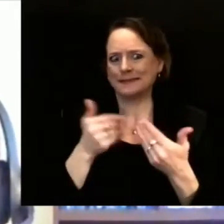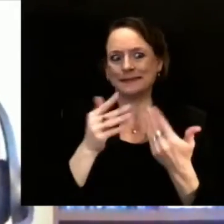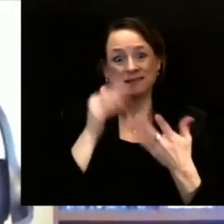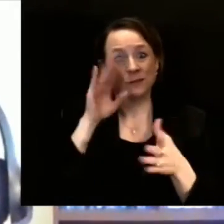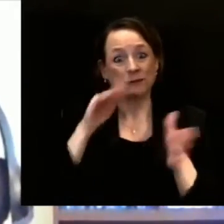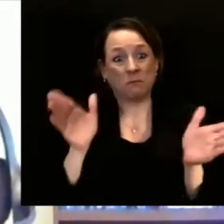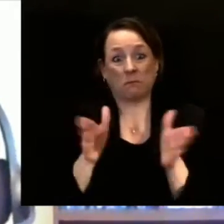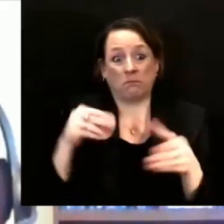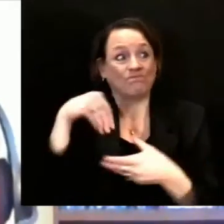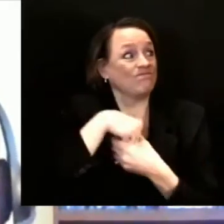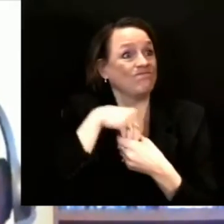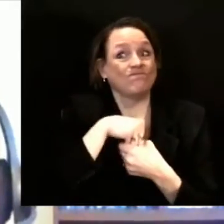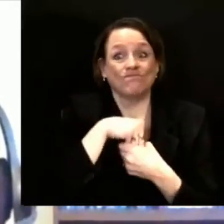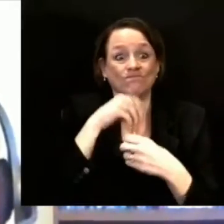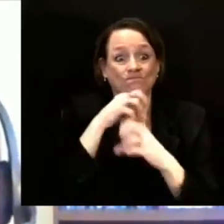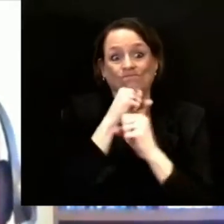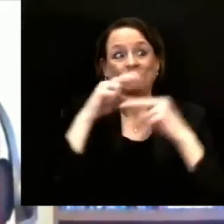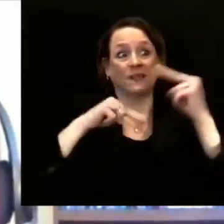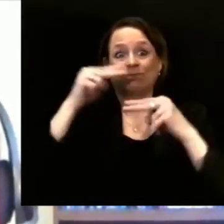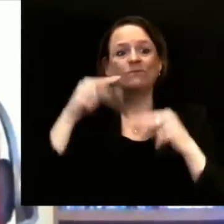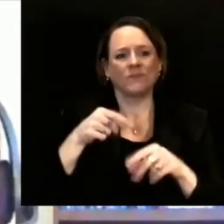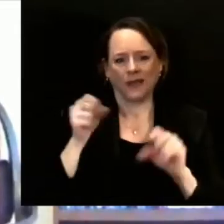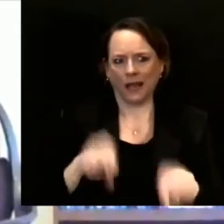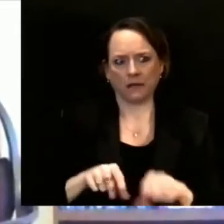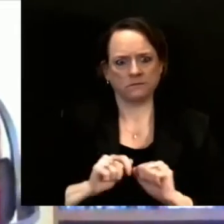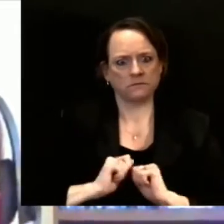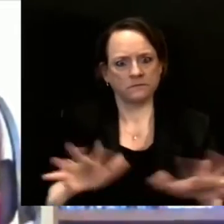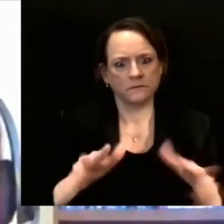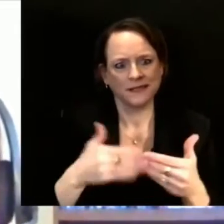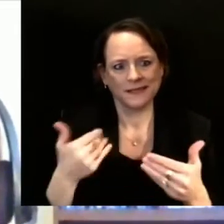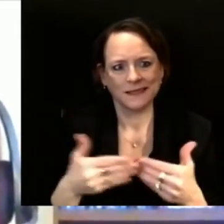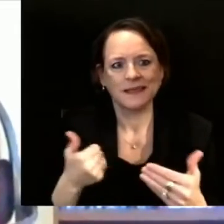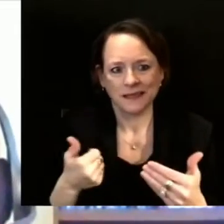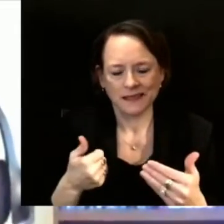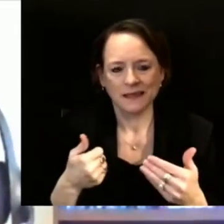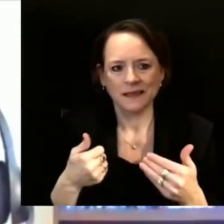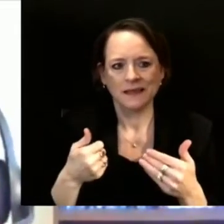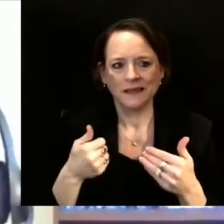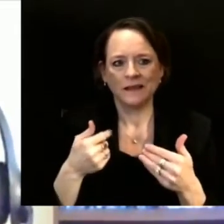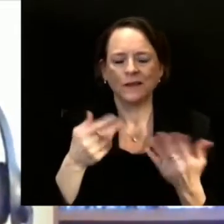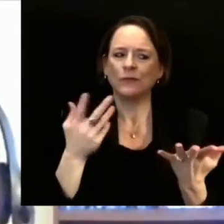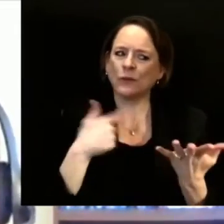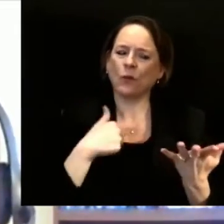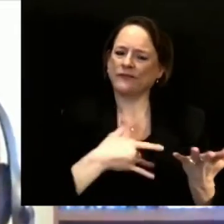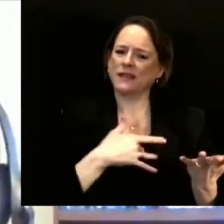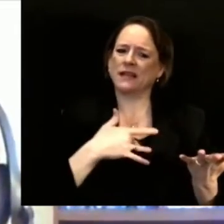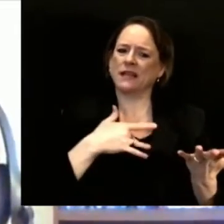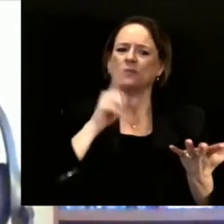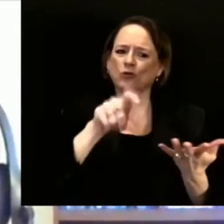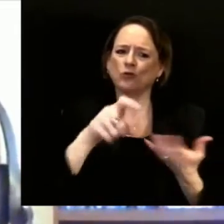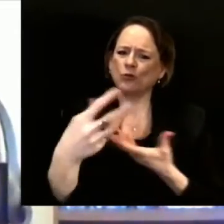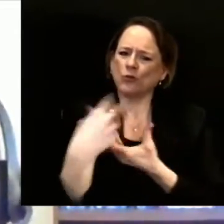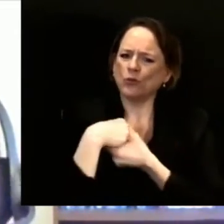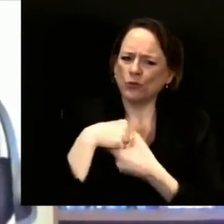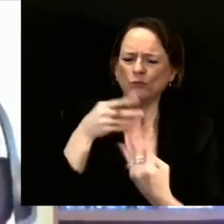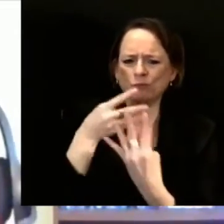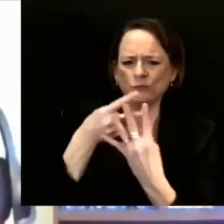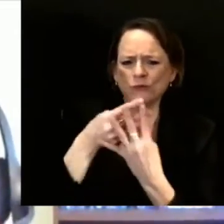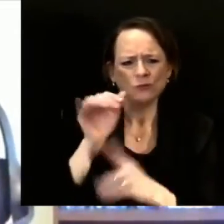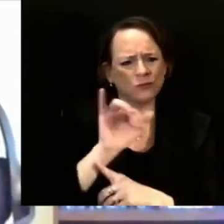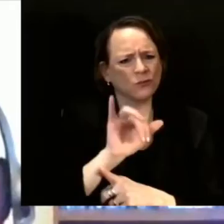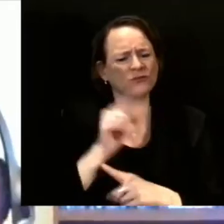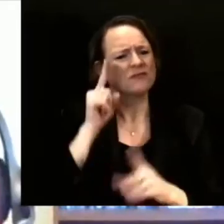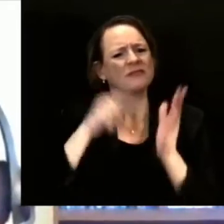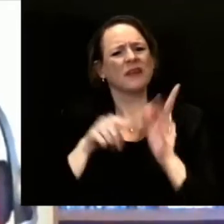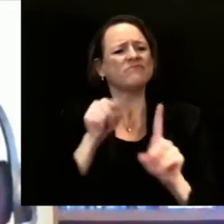it did not seem reasonable to exclude prisoners from that based on those criteria. I think the